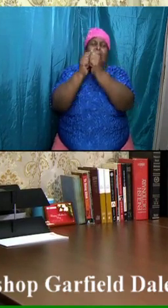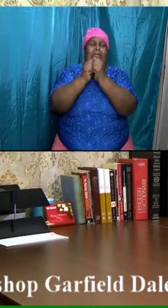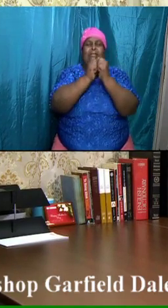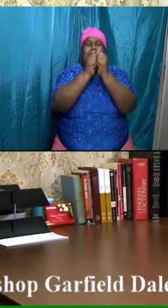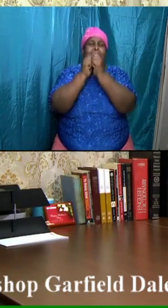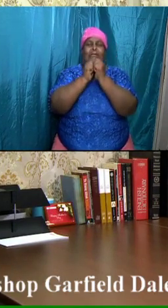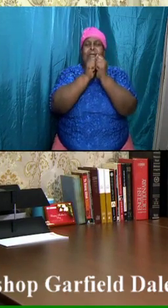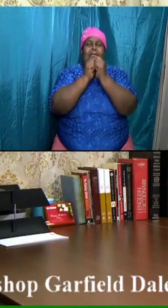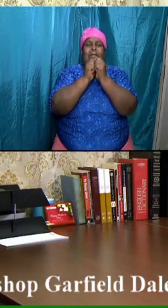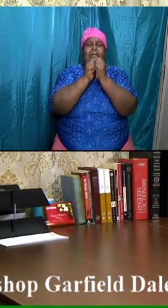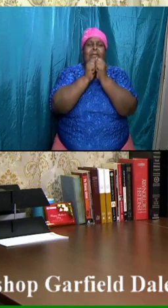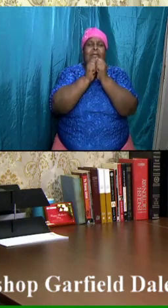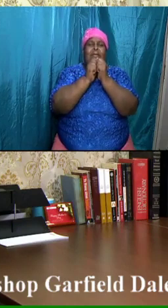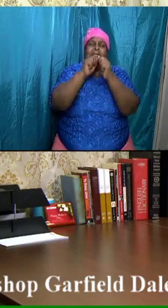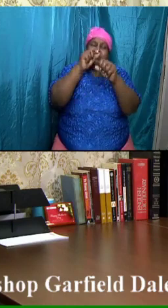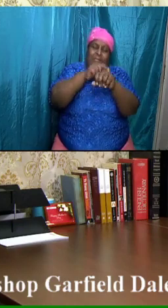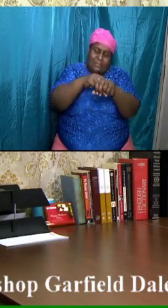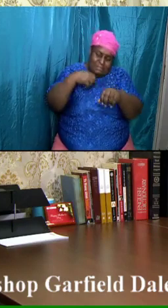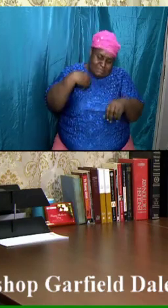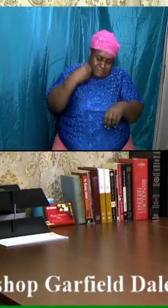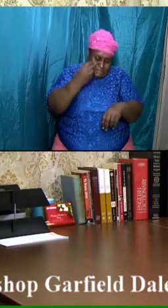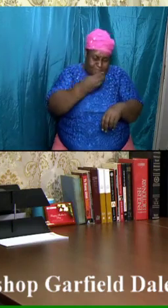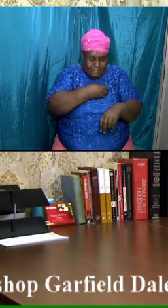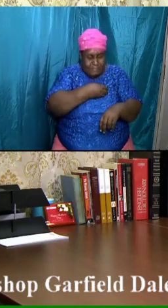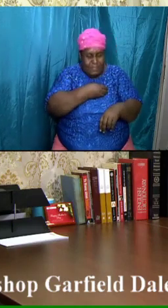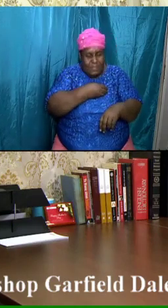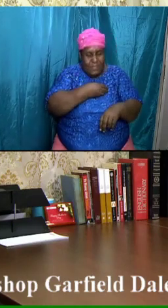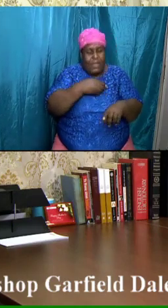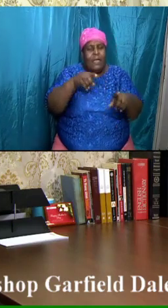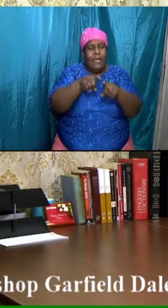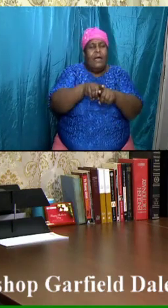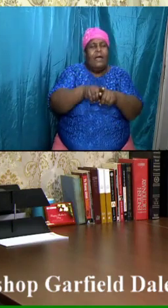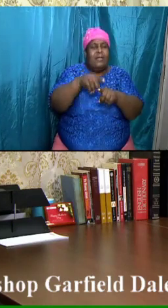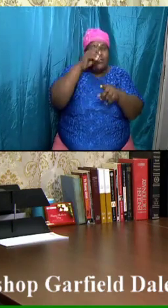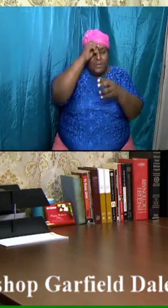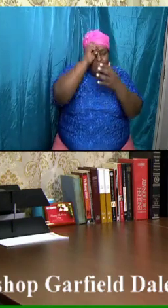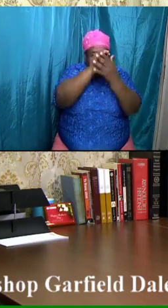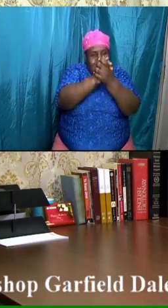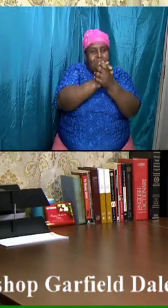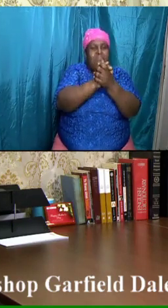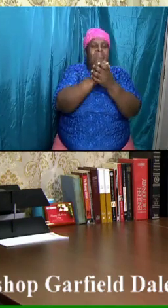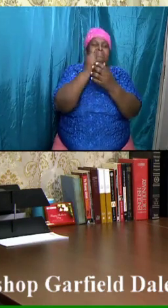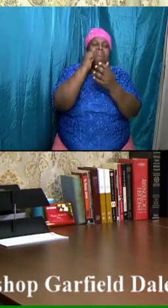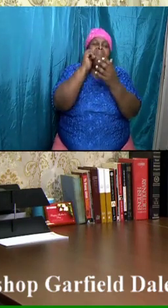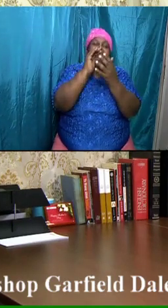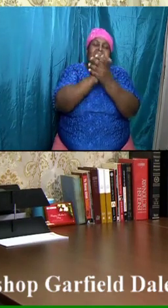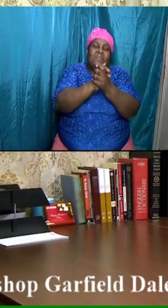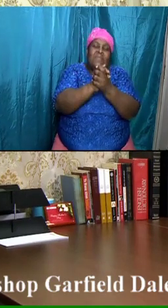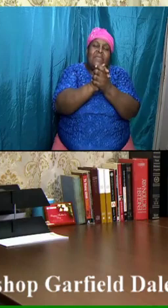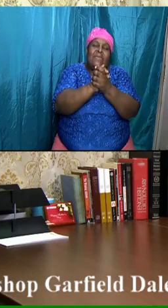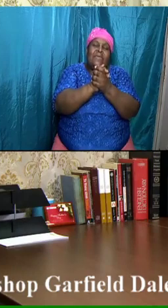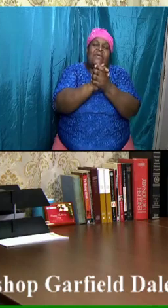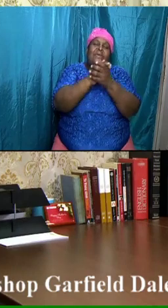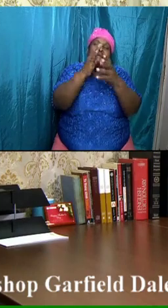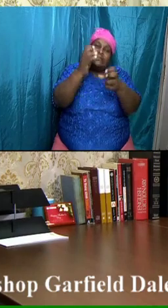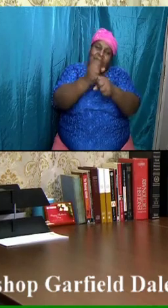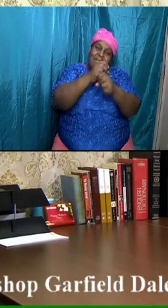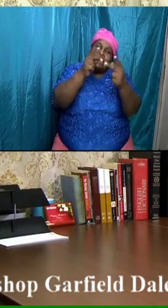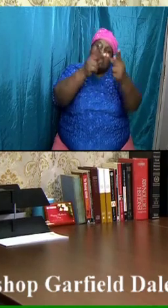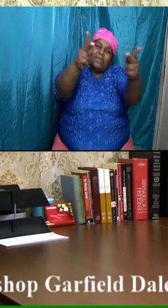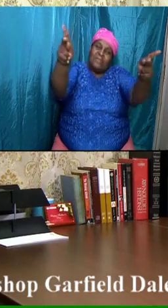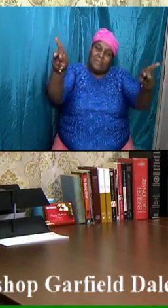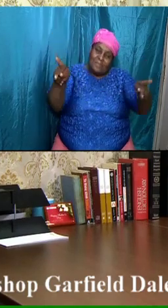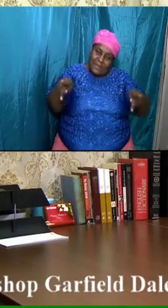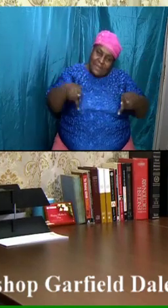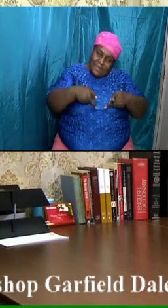of our lives as husband and wife will take place at that time